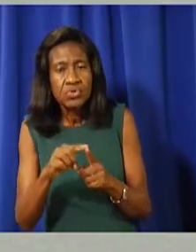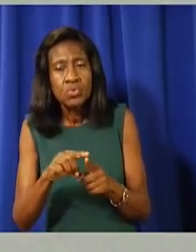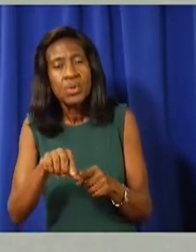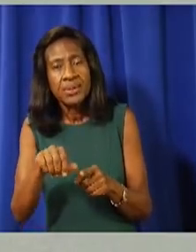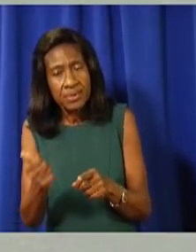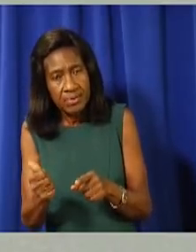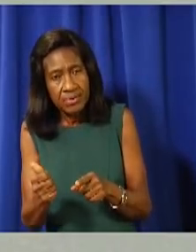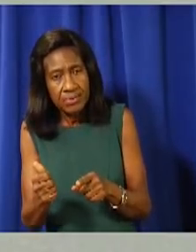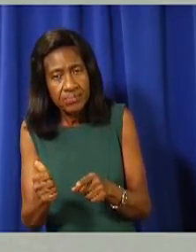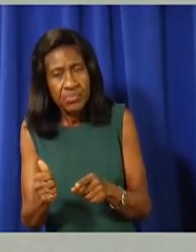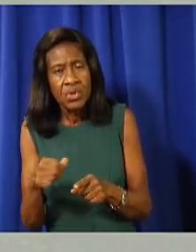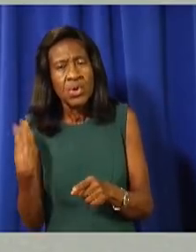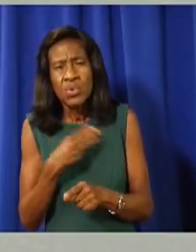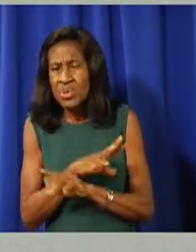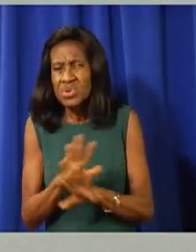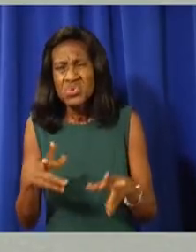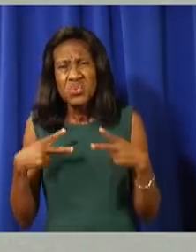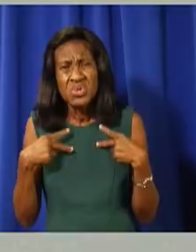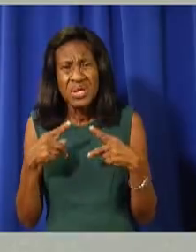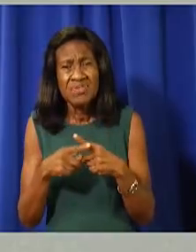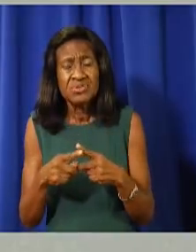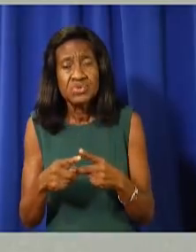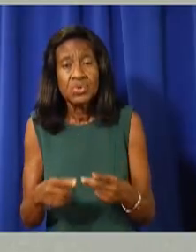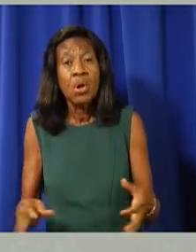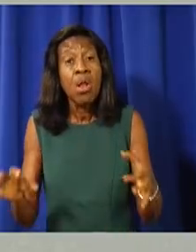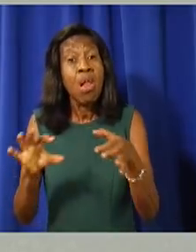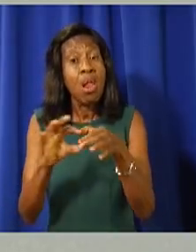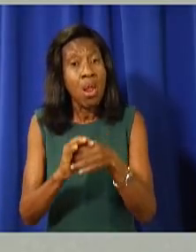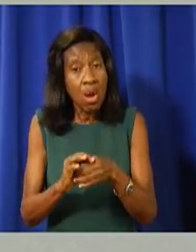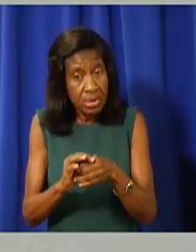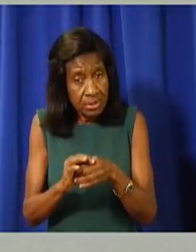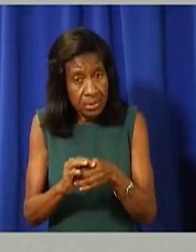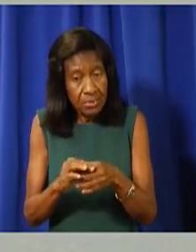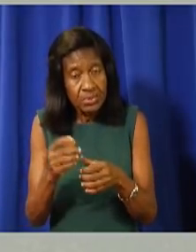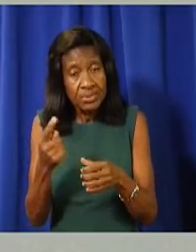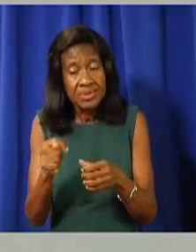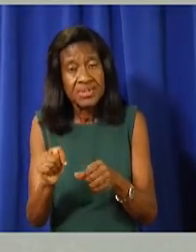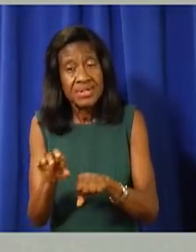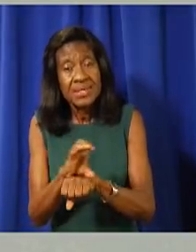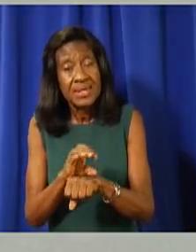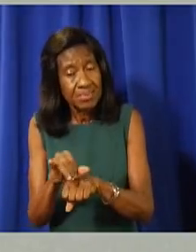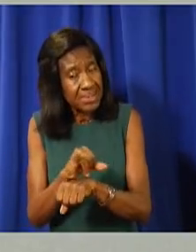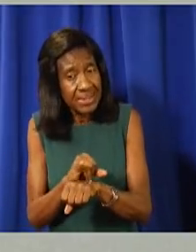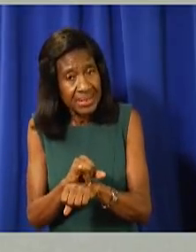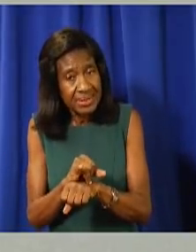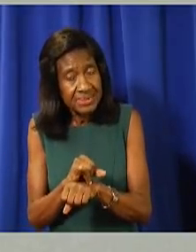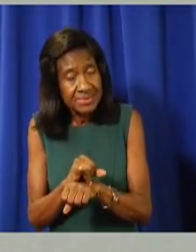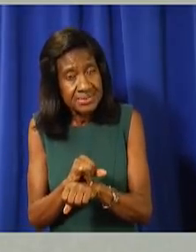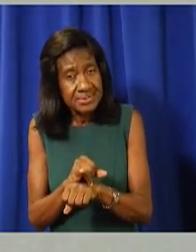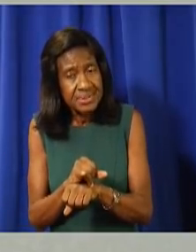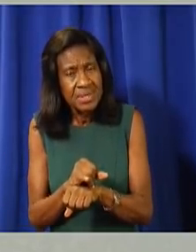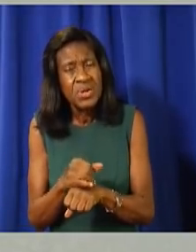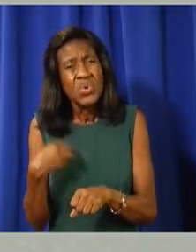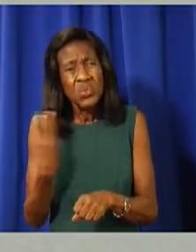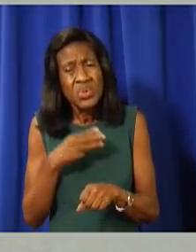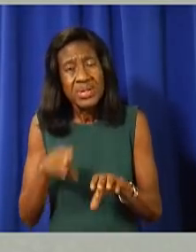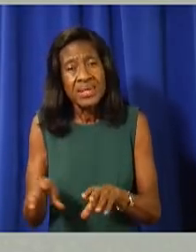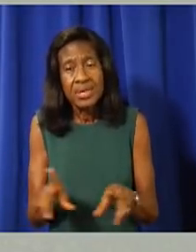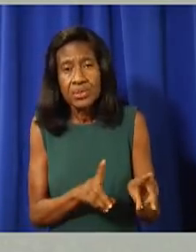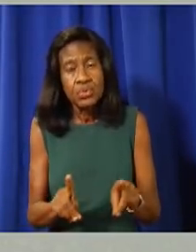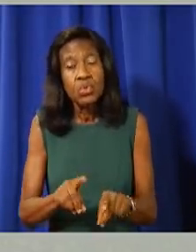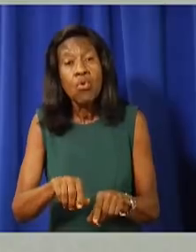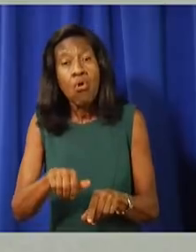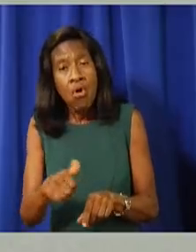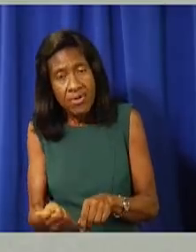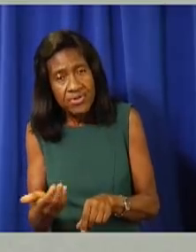There are many public health measures that we can utilize as protective layers, in addition to vaccination, to keep each